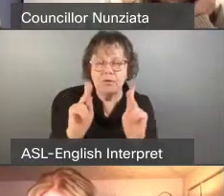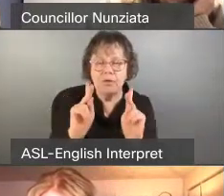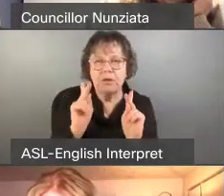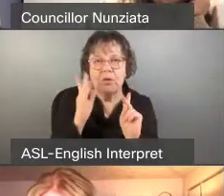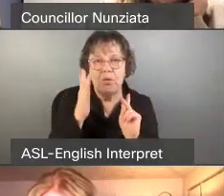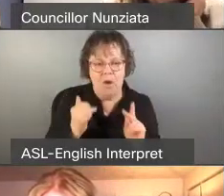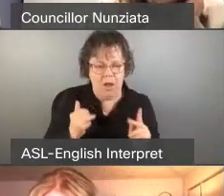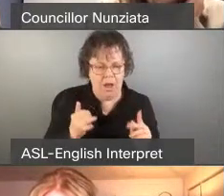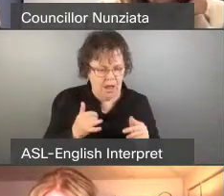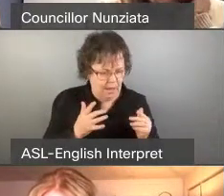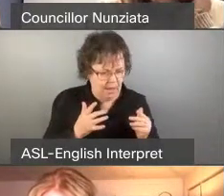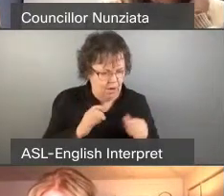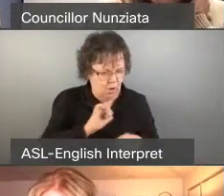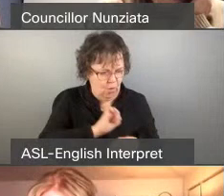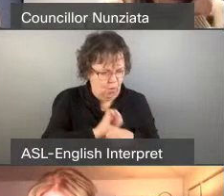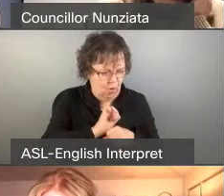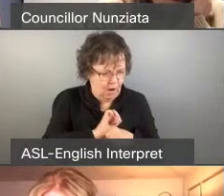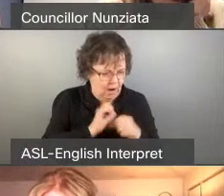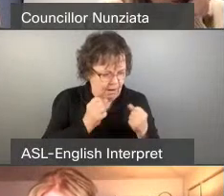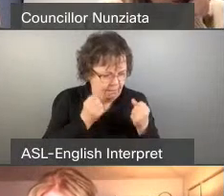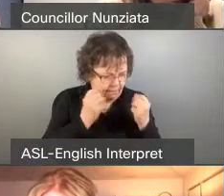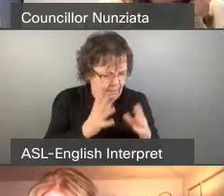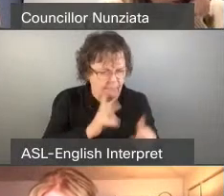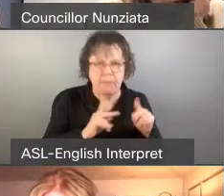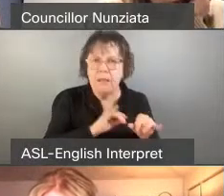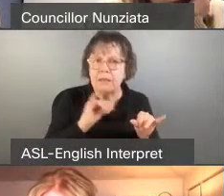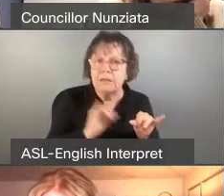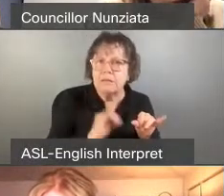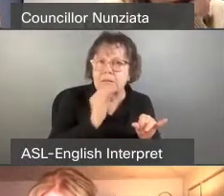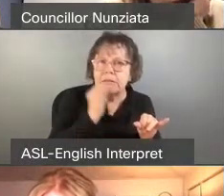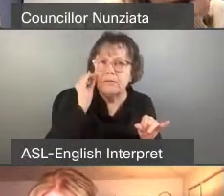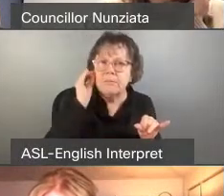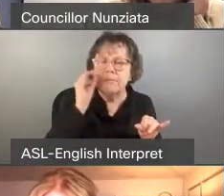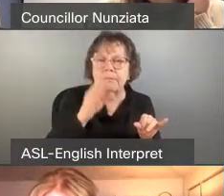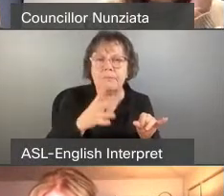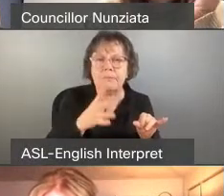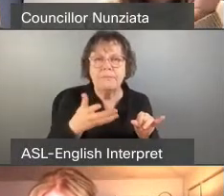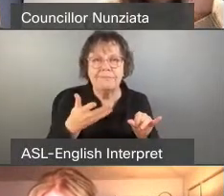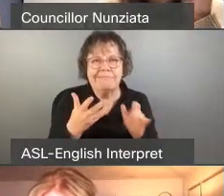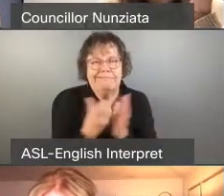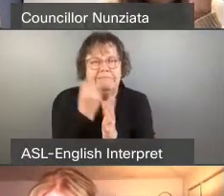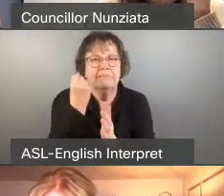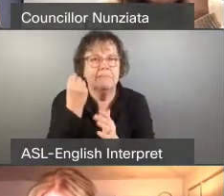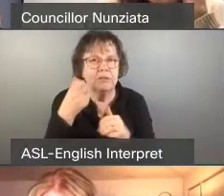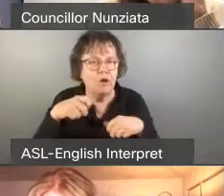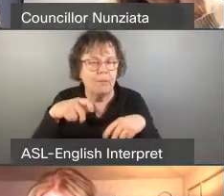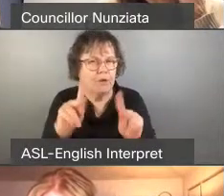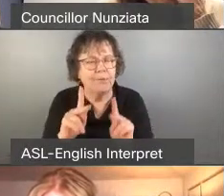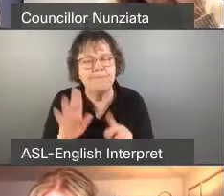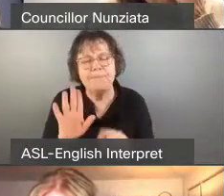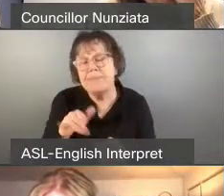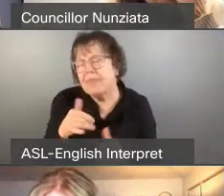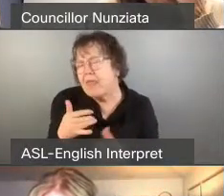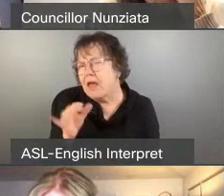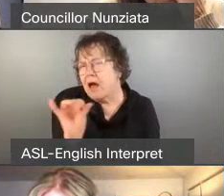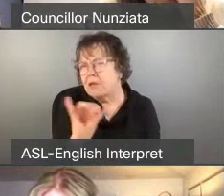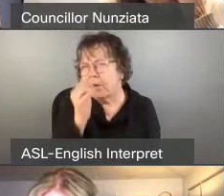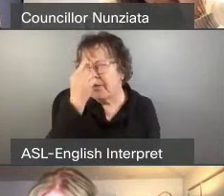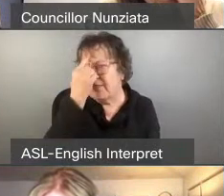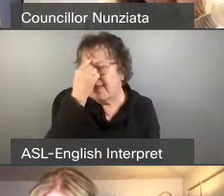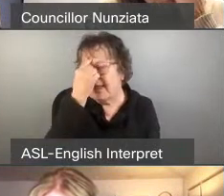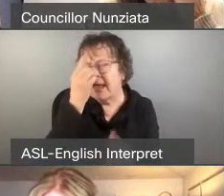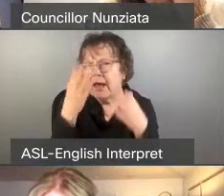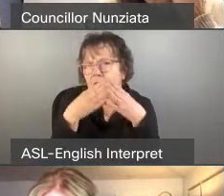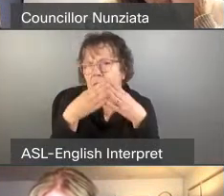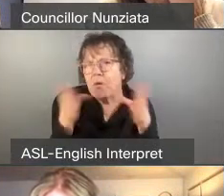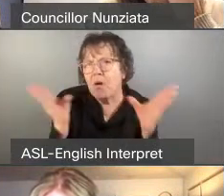the way we do work. And this is just a much better use. The other thing I would say counter light if you think of this. More broadly, I